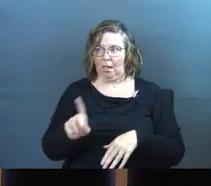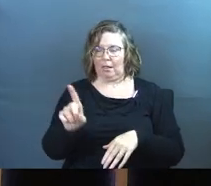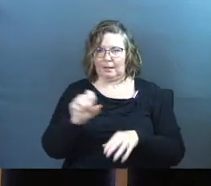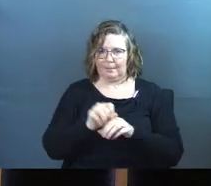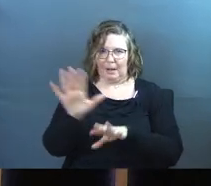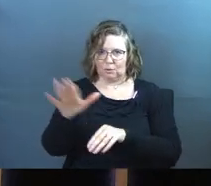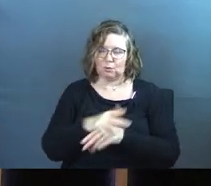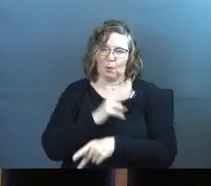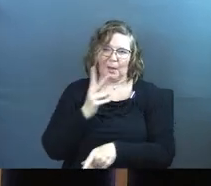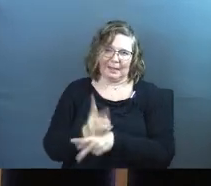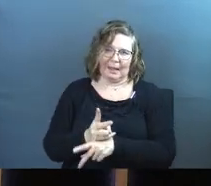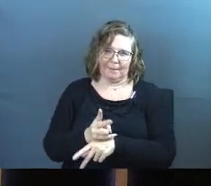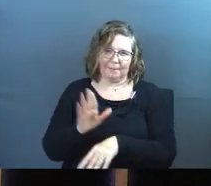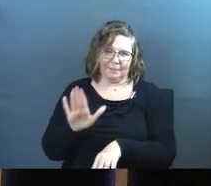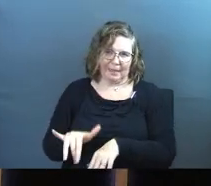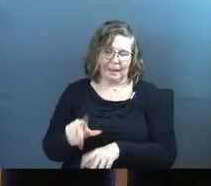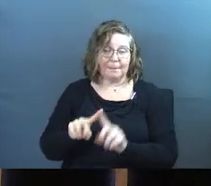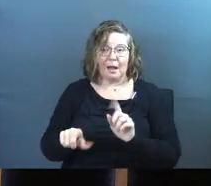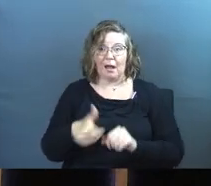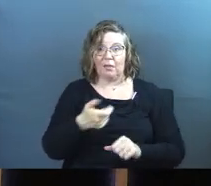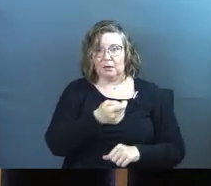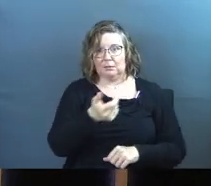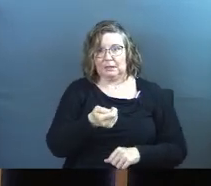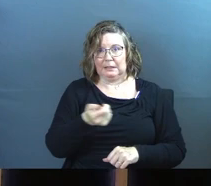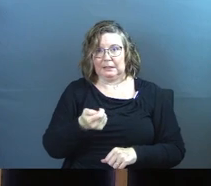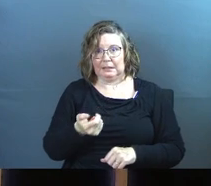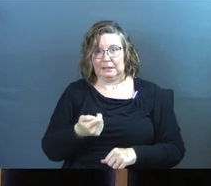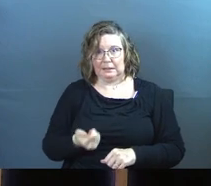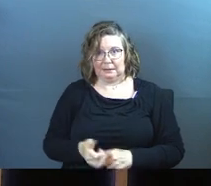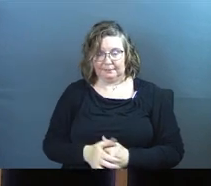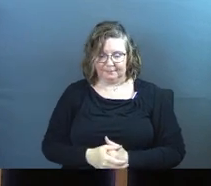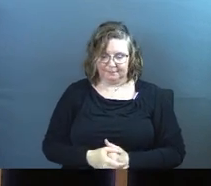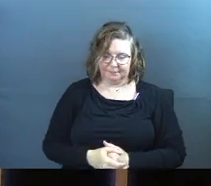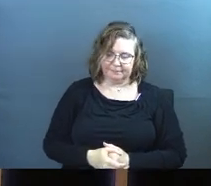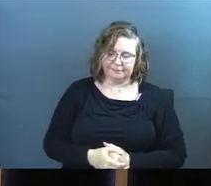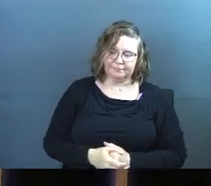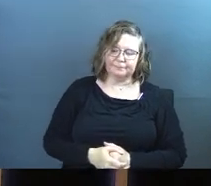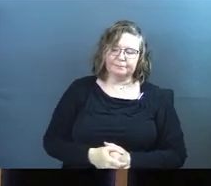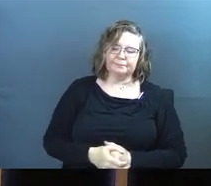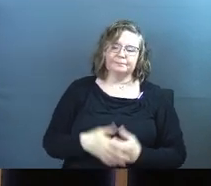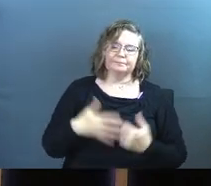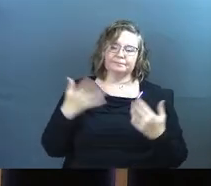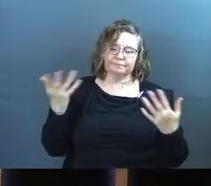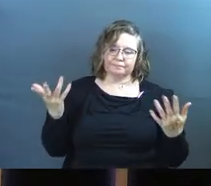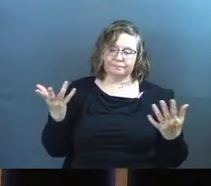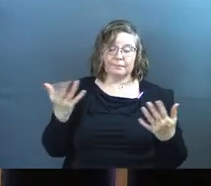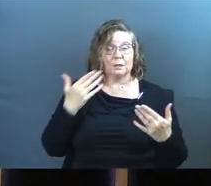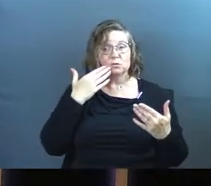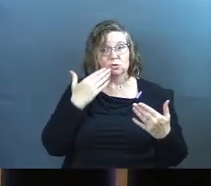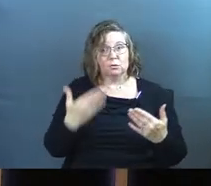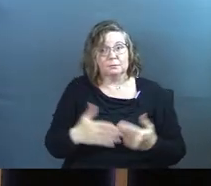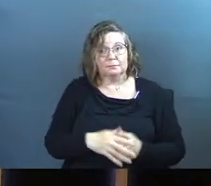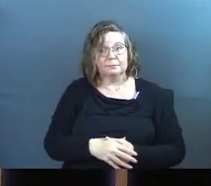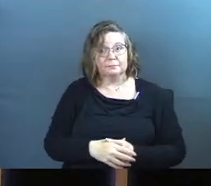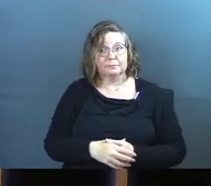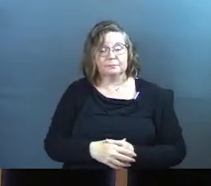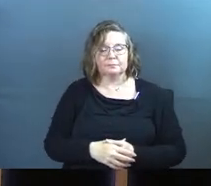so I kept that thing on there. But it was good.